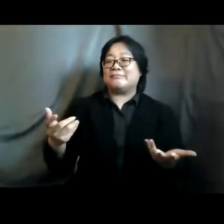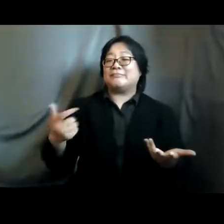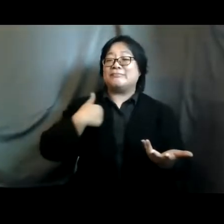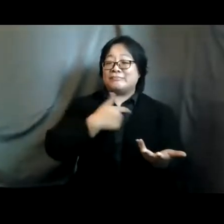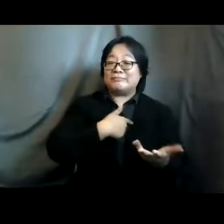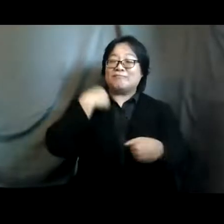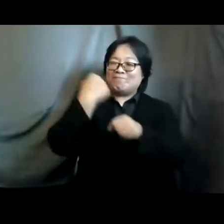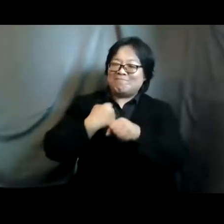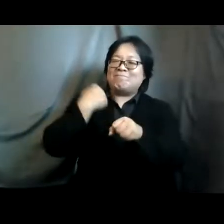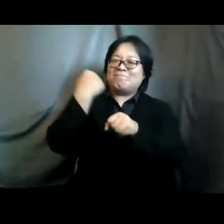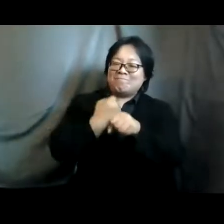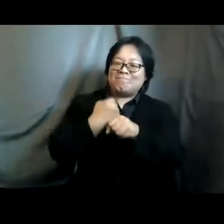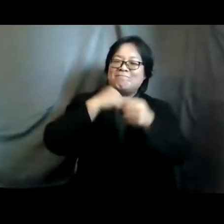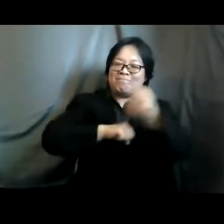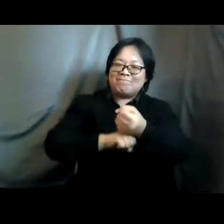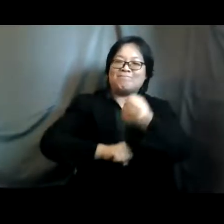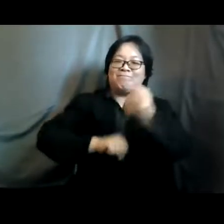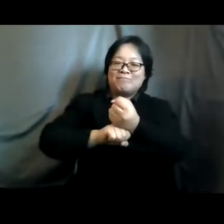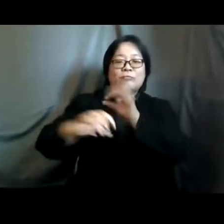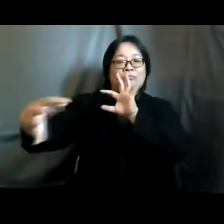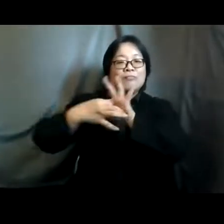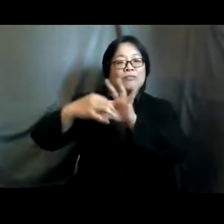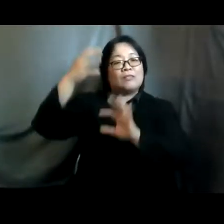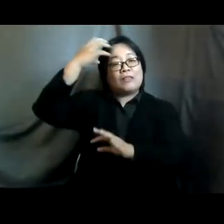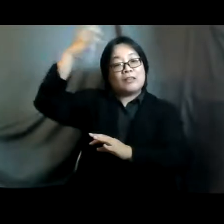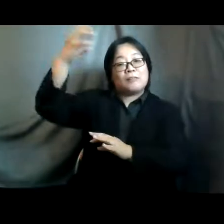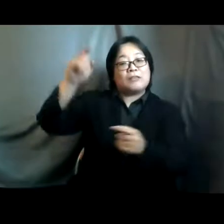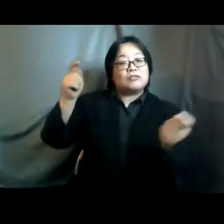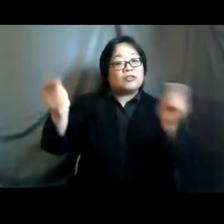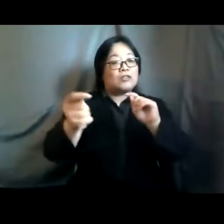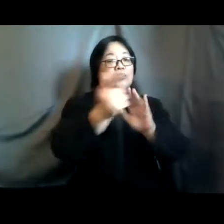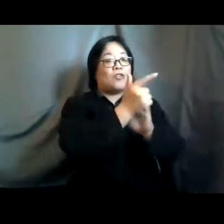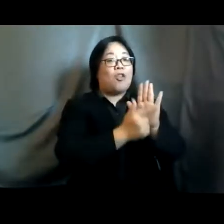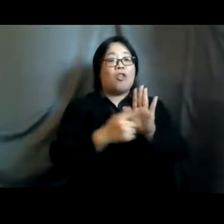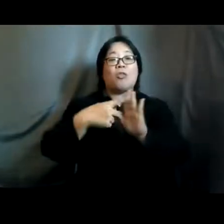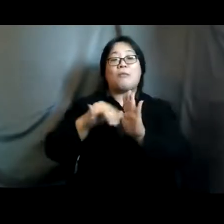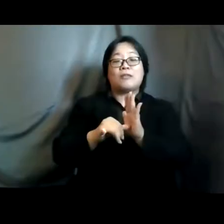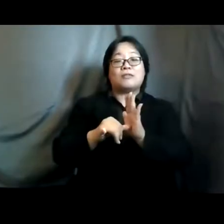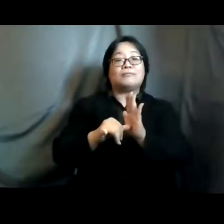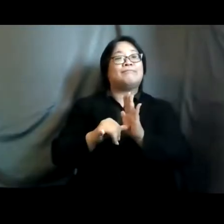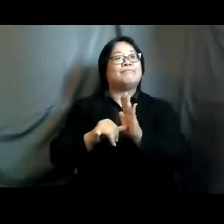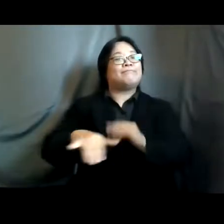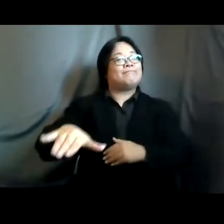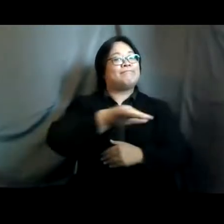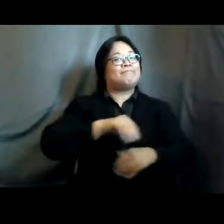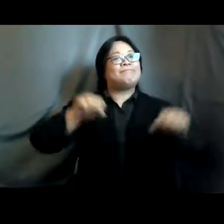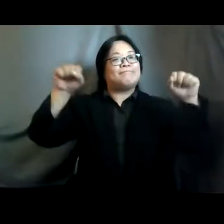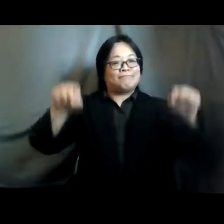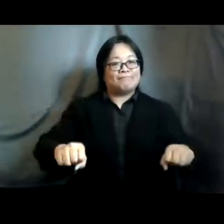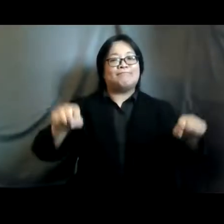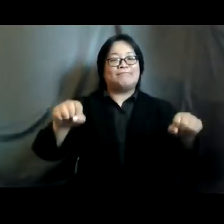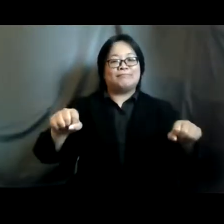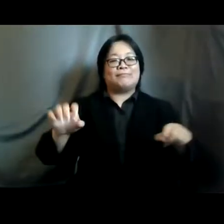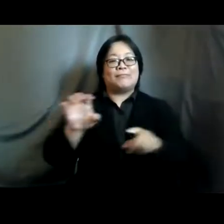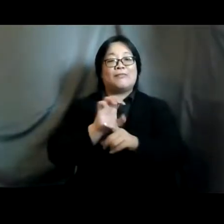and advocate with governments to change these laws and policies to enable uh an environment